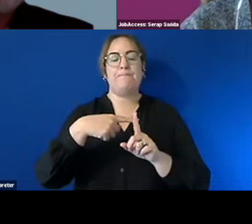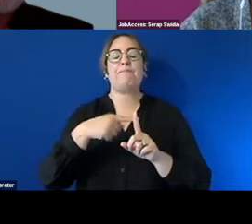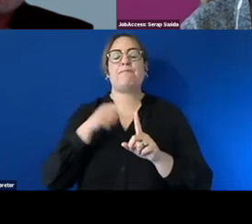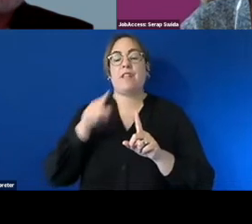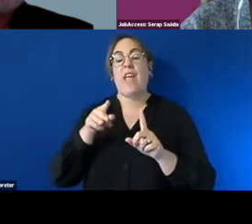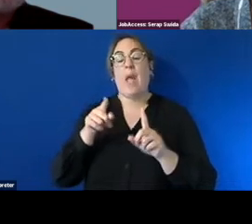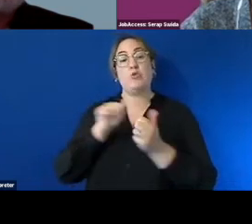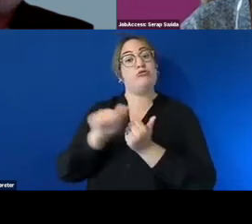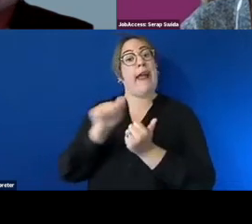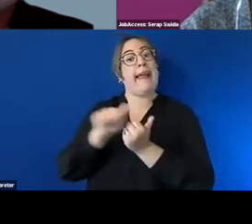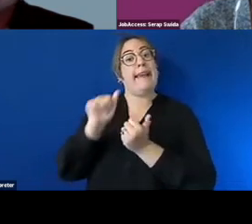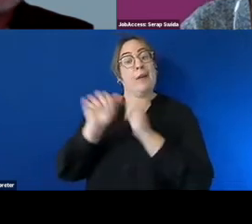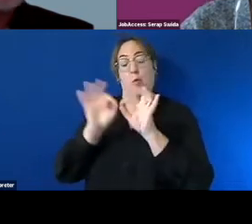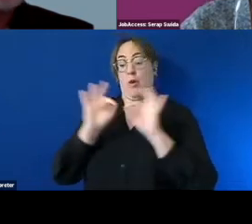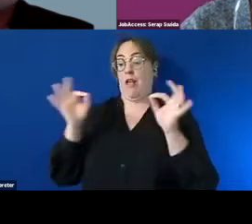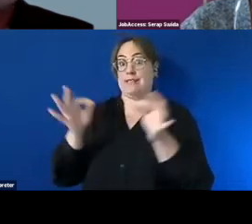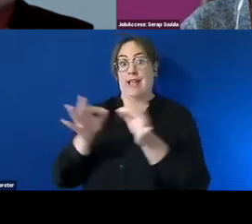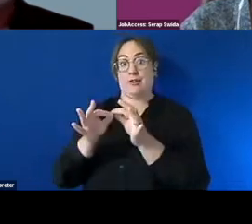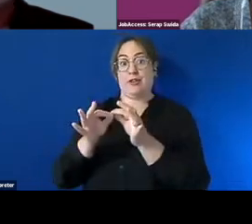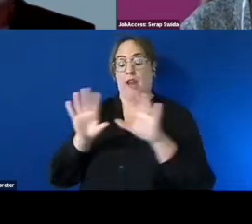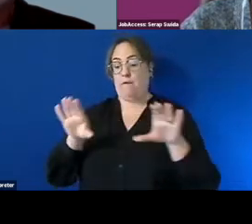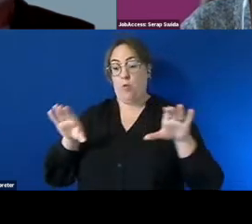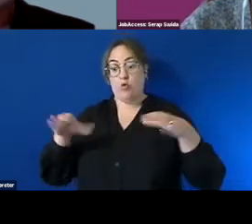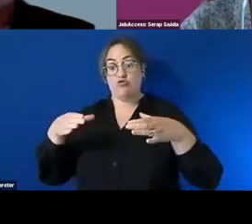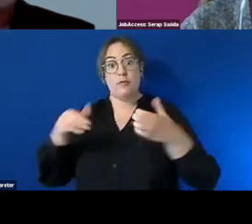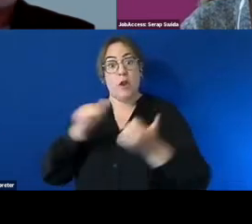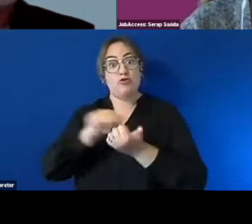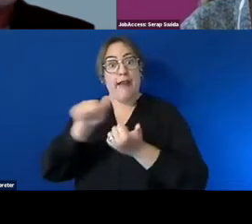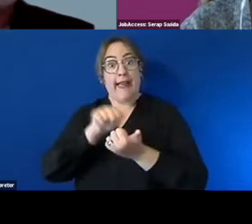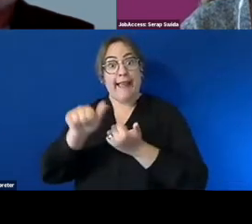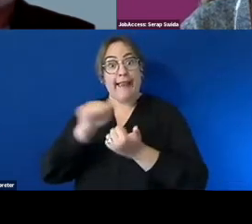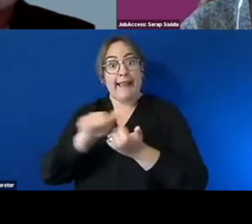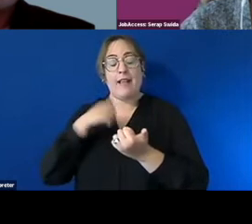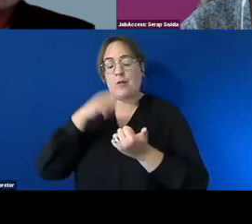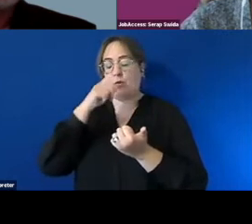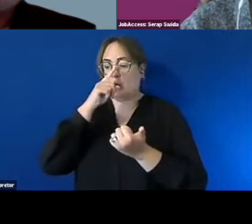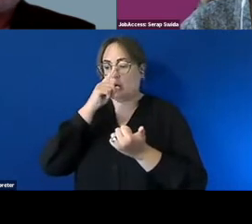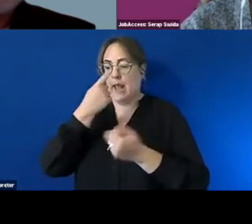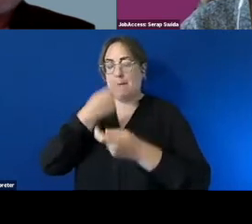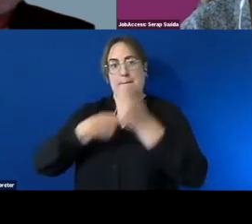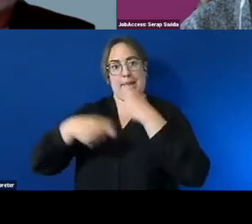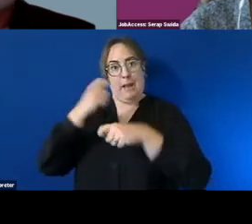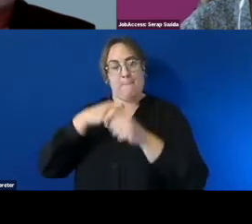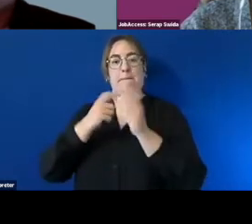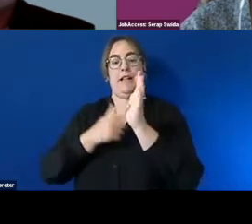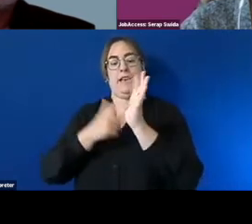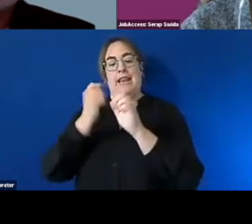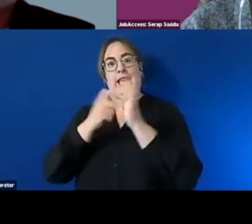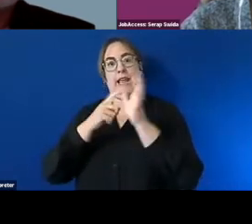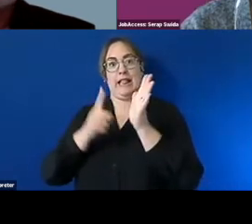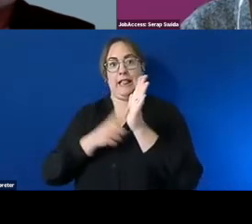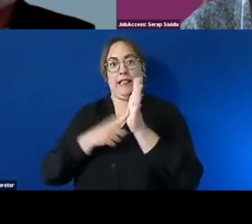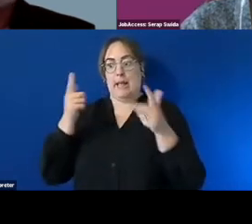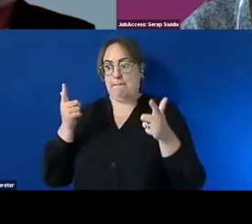um uh the role of group training is to um employ uh also become a legal employer and then mentor